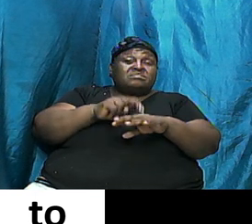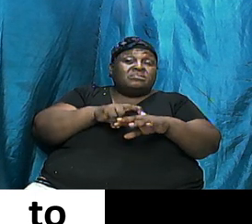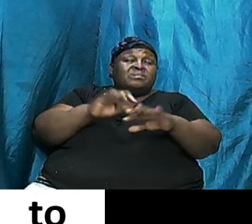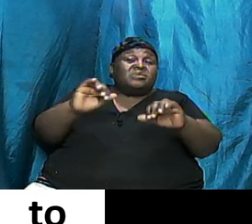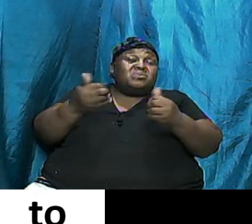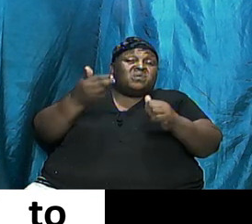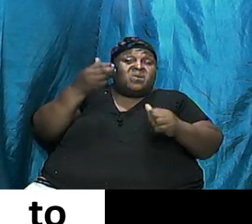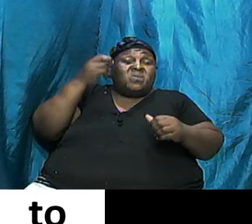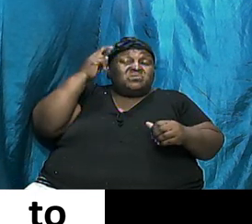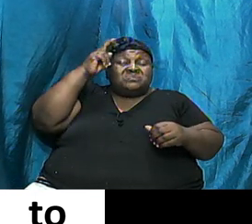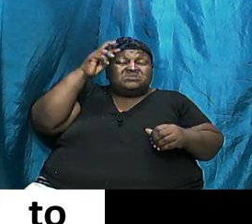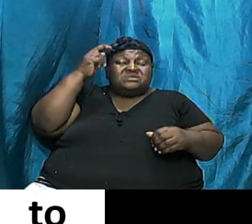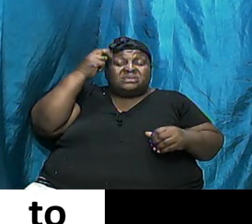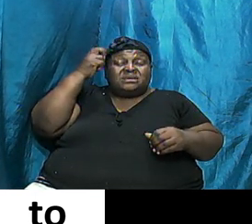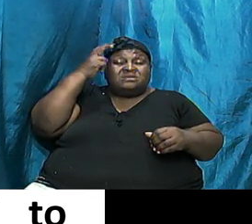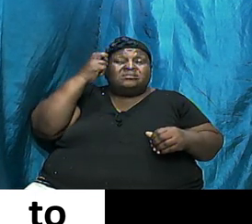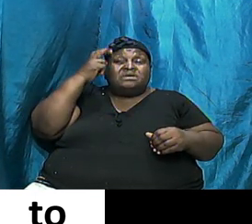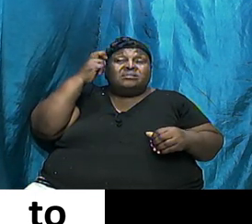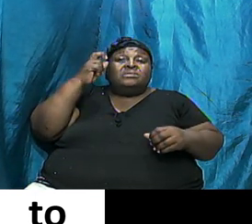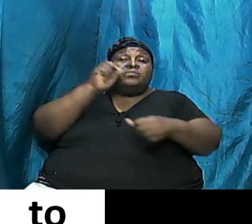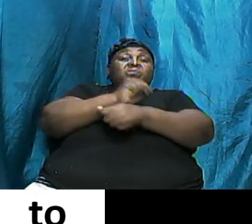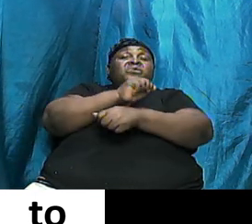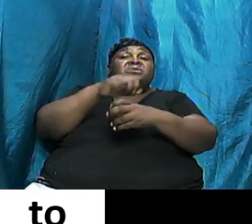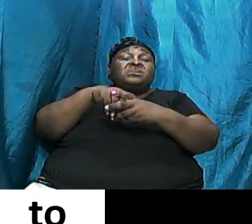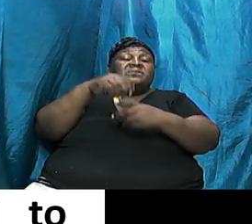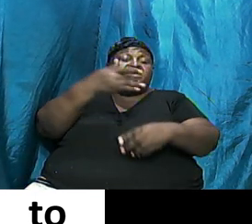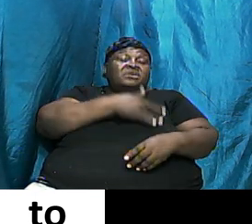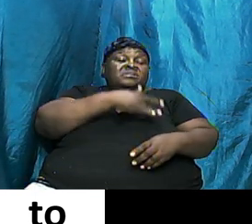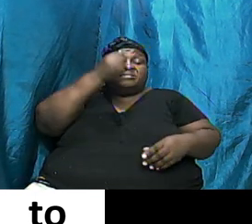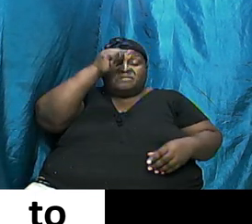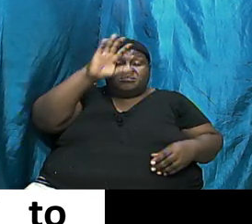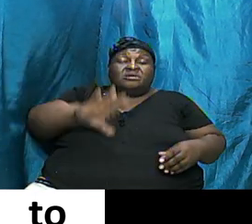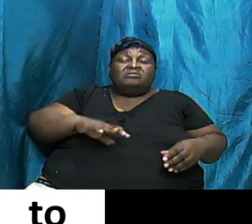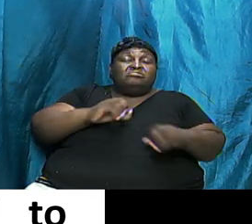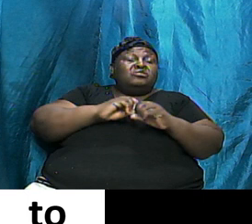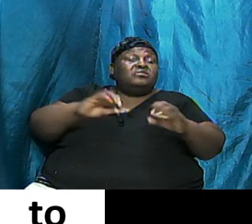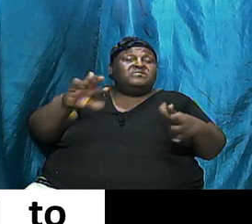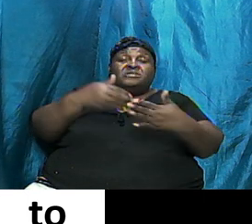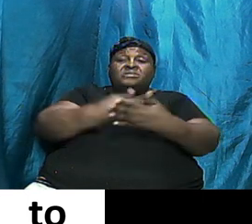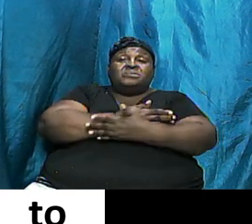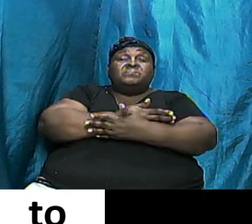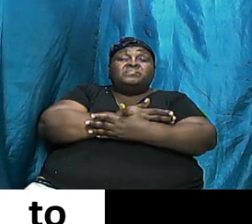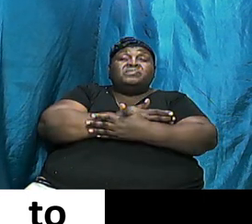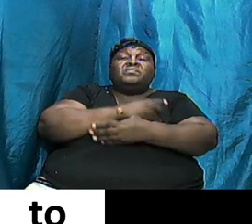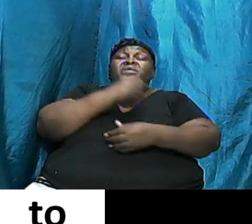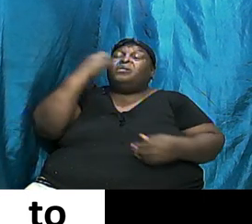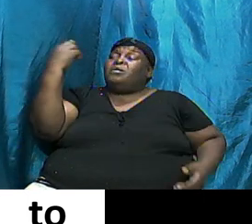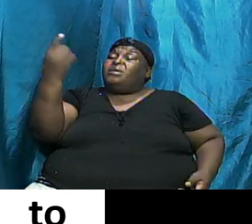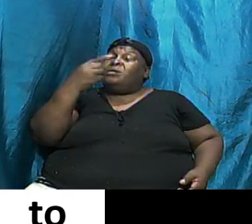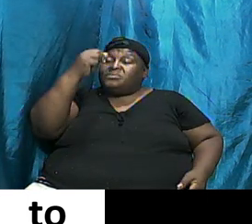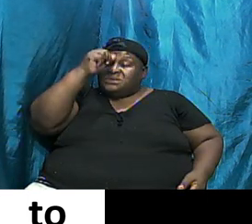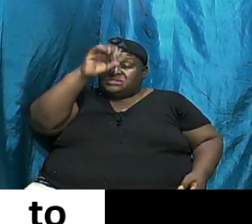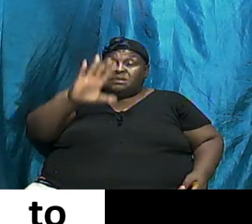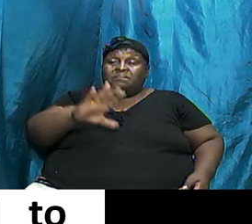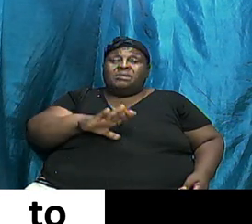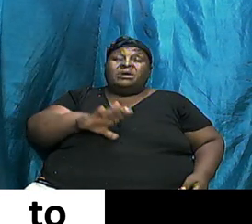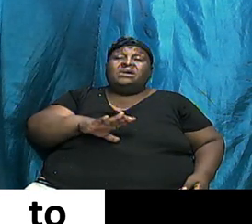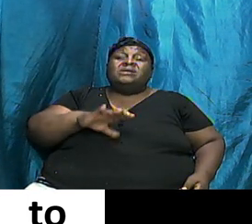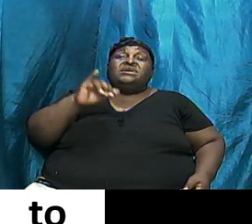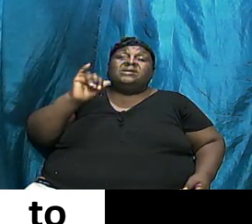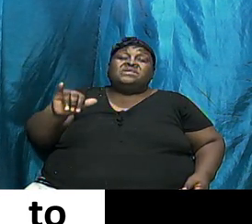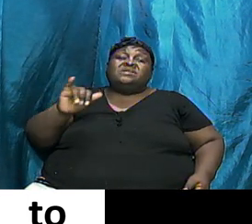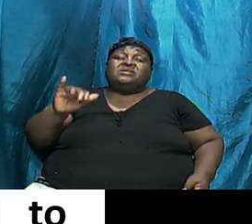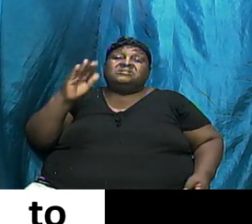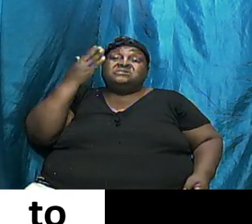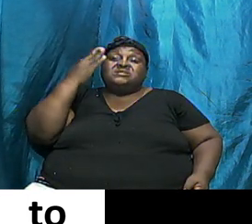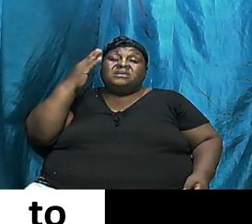Works In The Heart Of Men And Nothing Is New And There Is Always A Man That Somehow